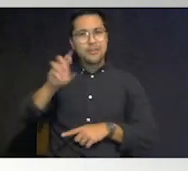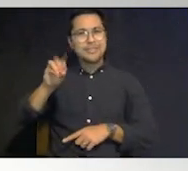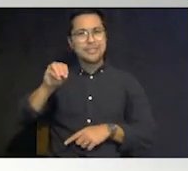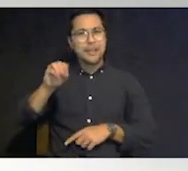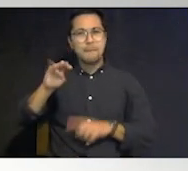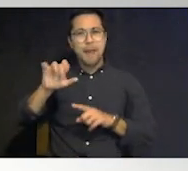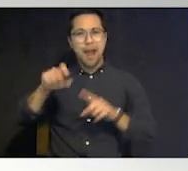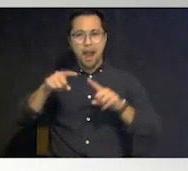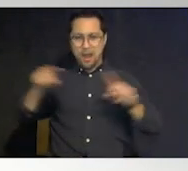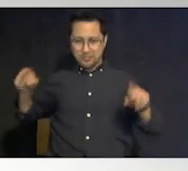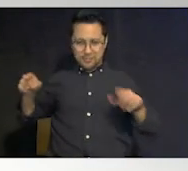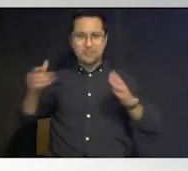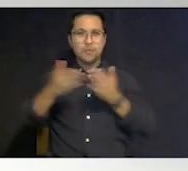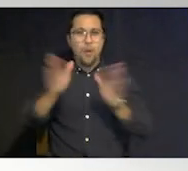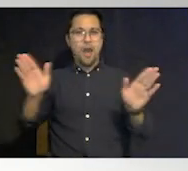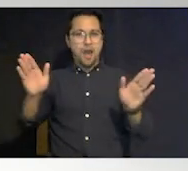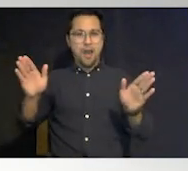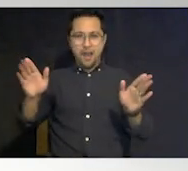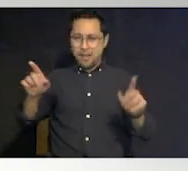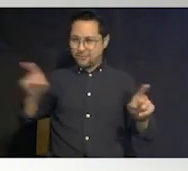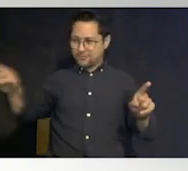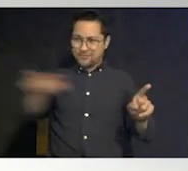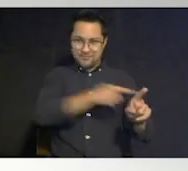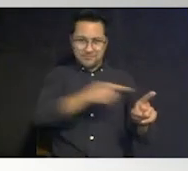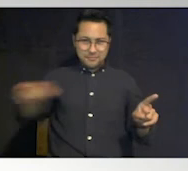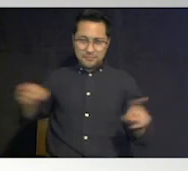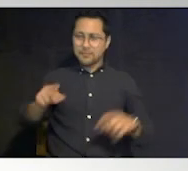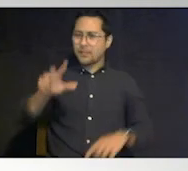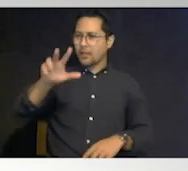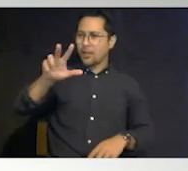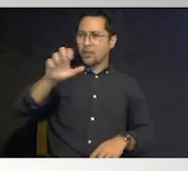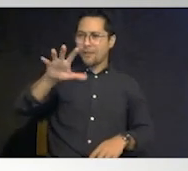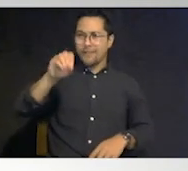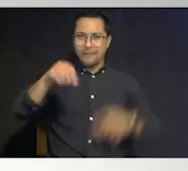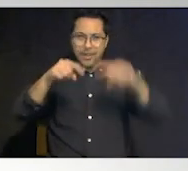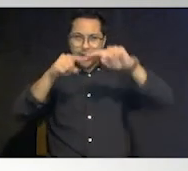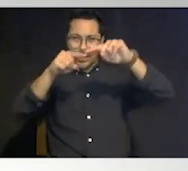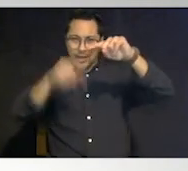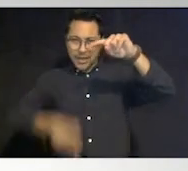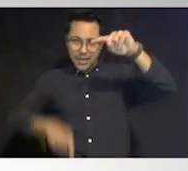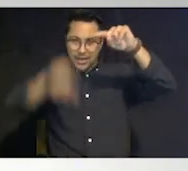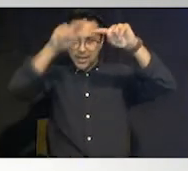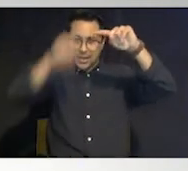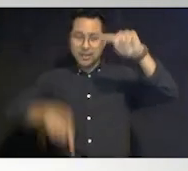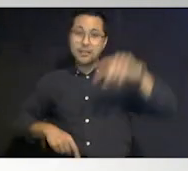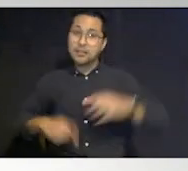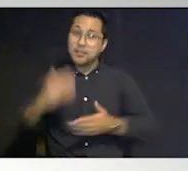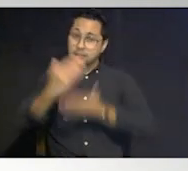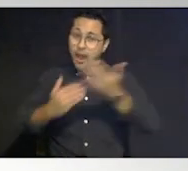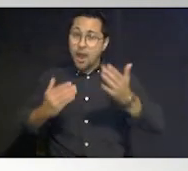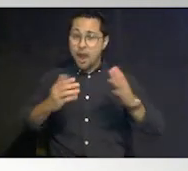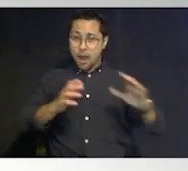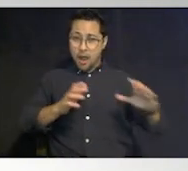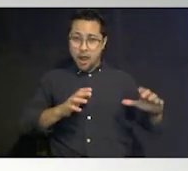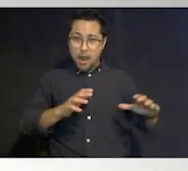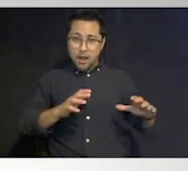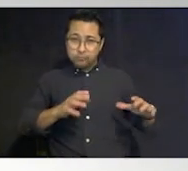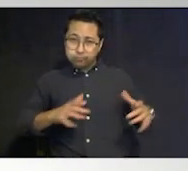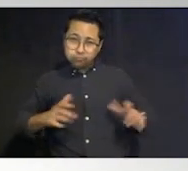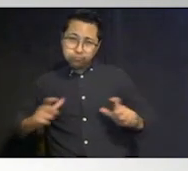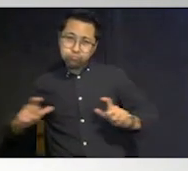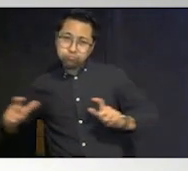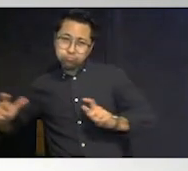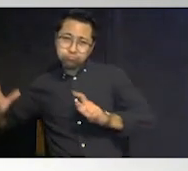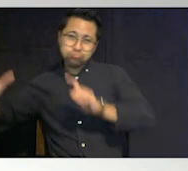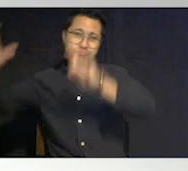spots and then you know 350 or so when you go across the panhandle some of those storms we see them on radar you know they're huge so